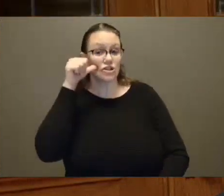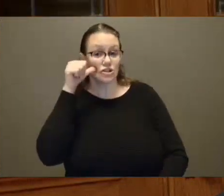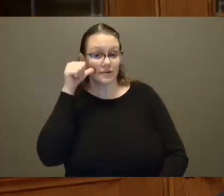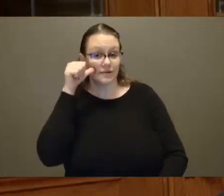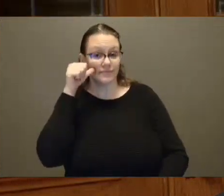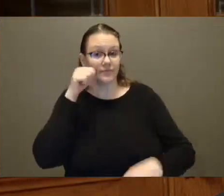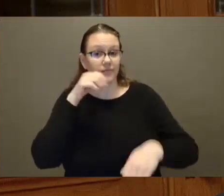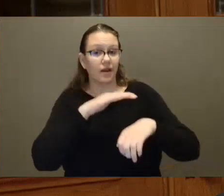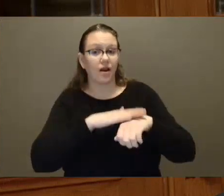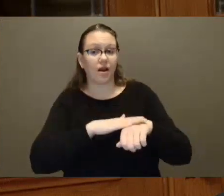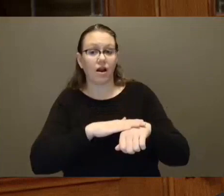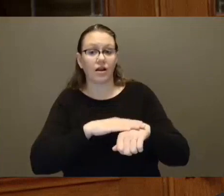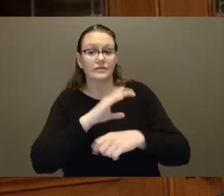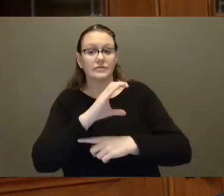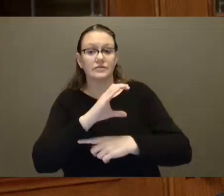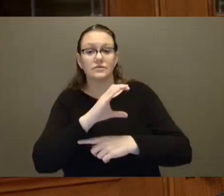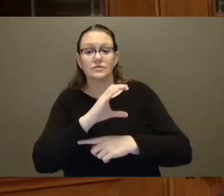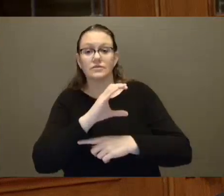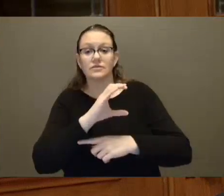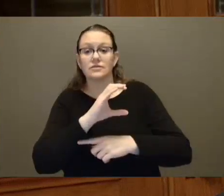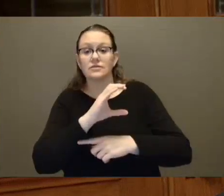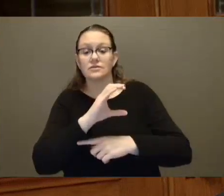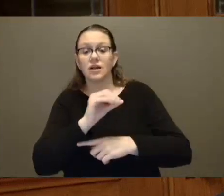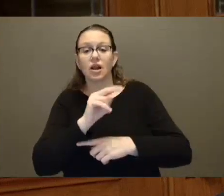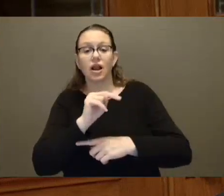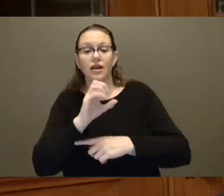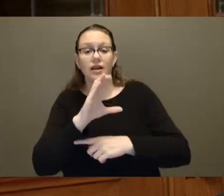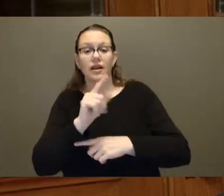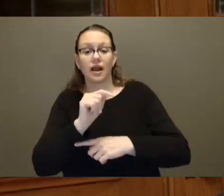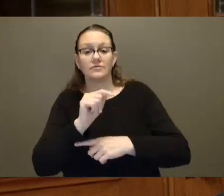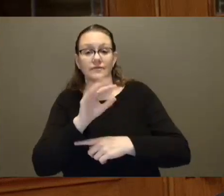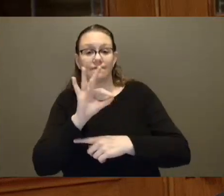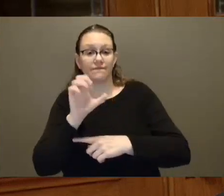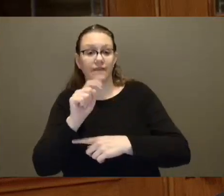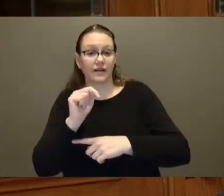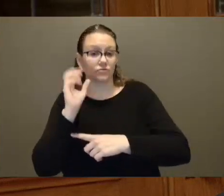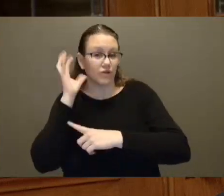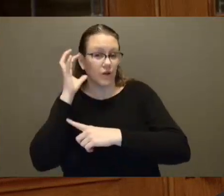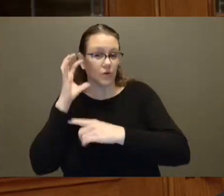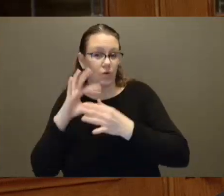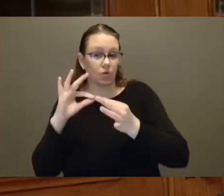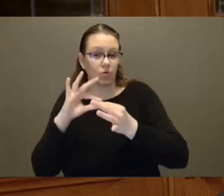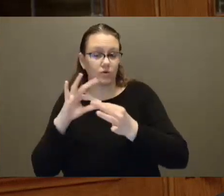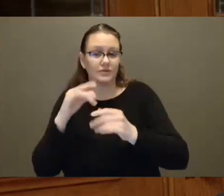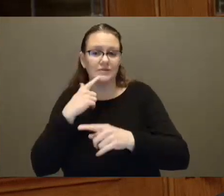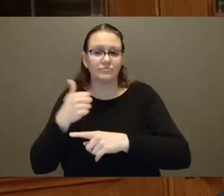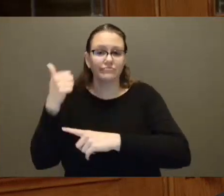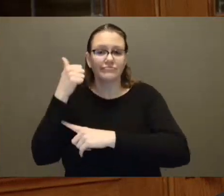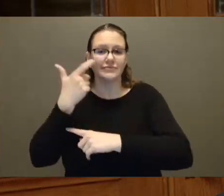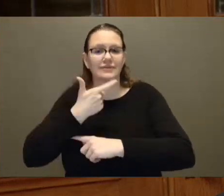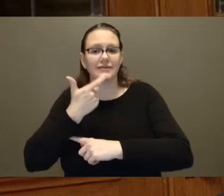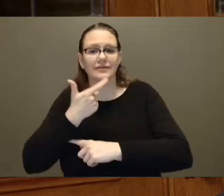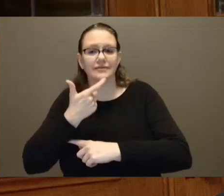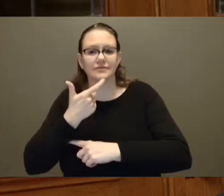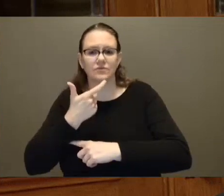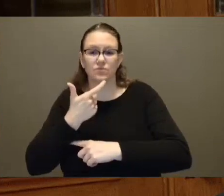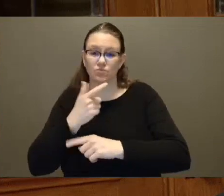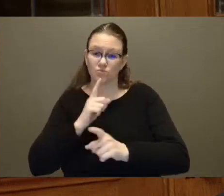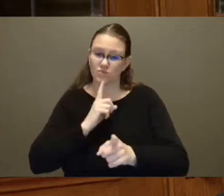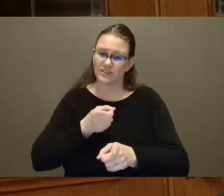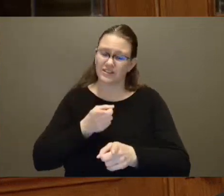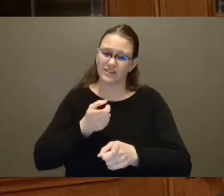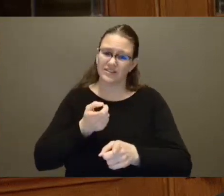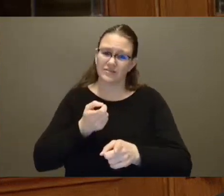chuckled at the idea that drug users and addicts require hospitalization more often because they sometimes,